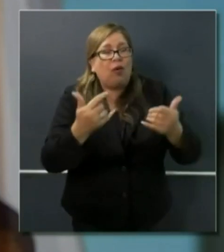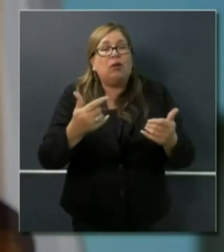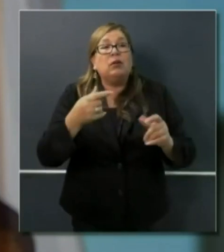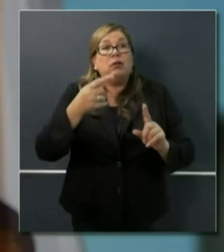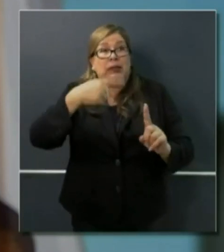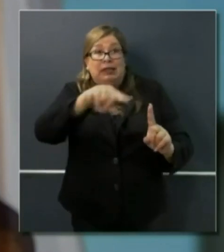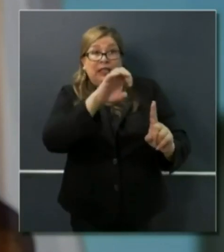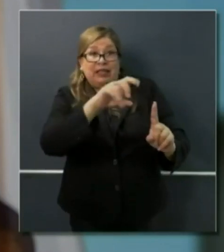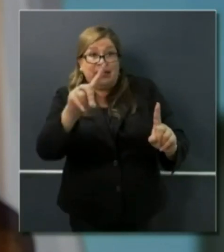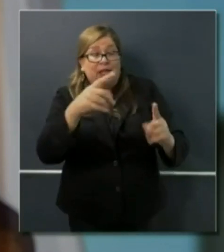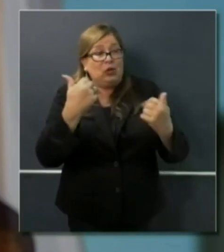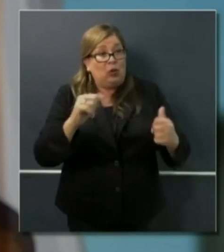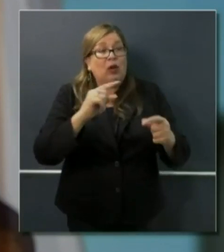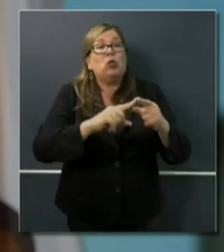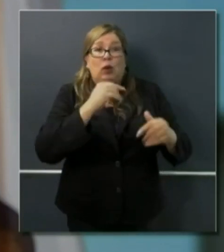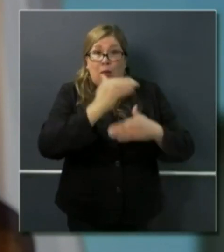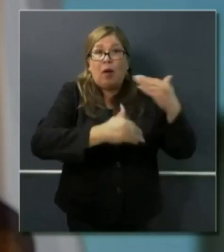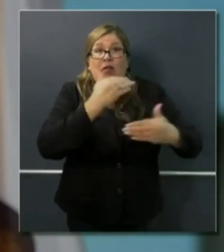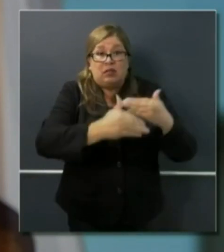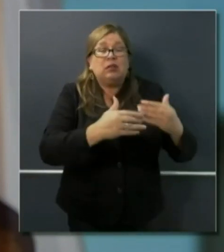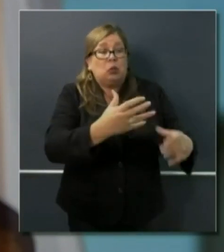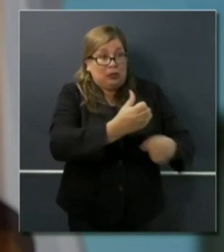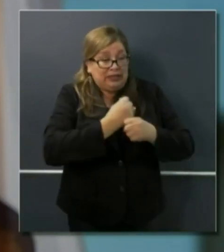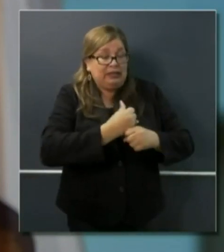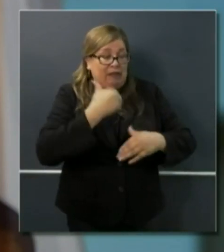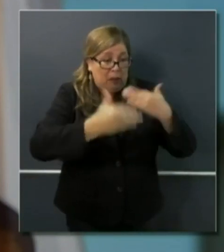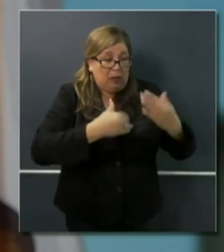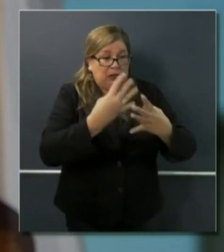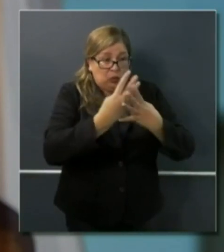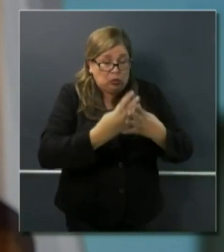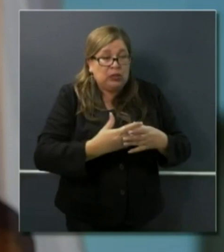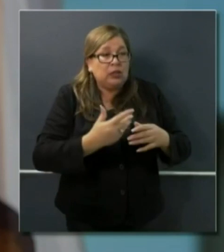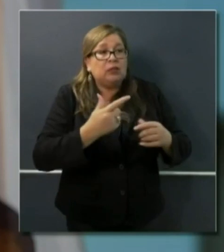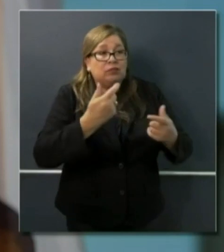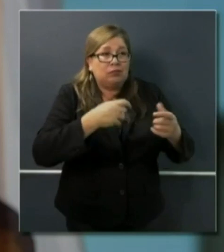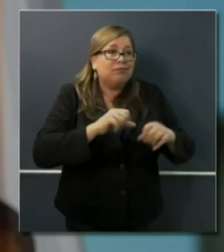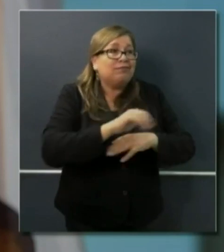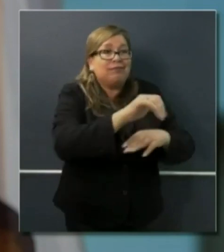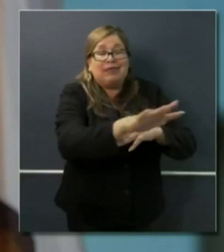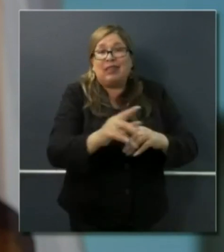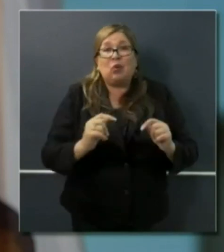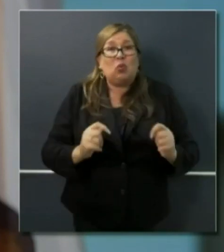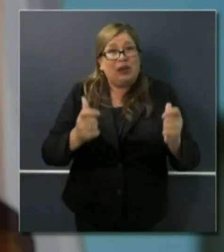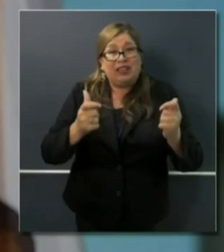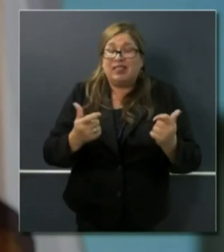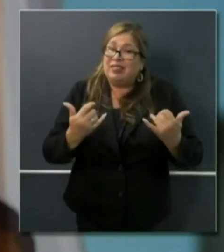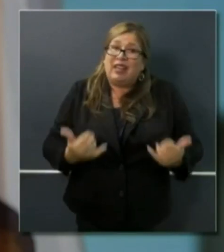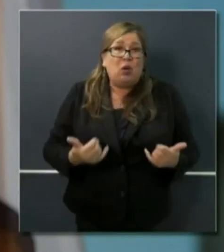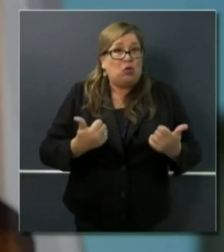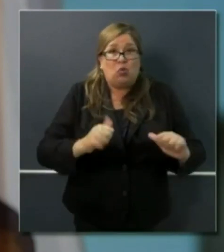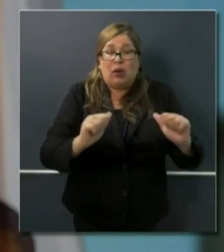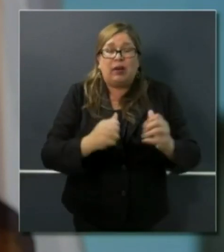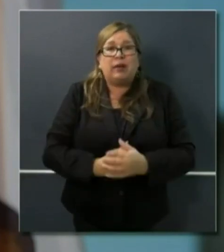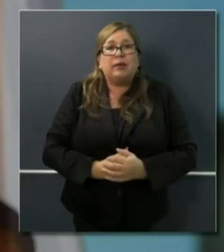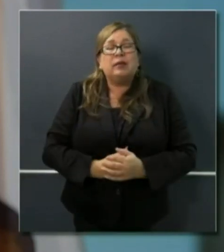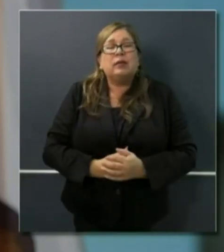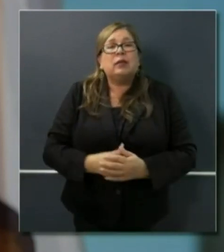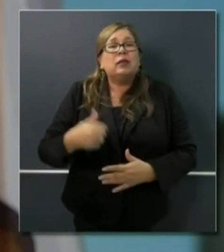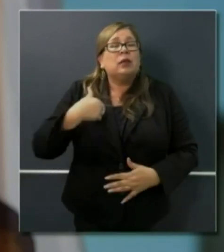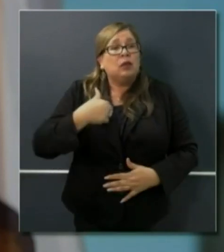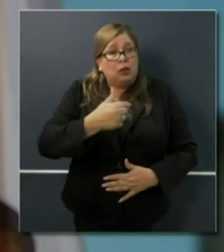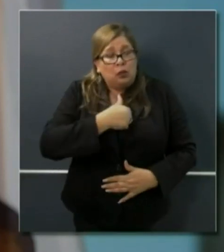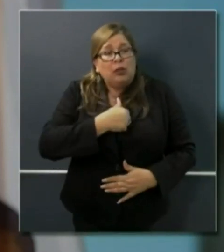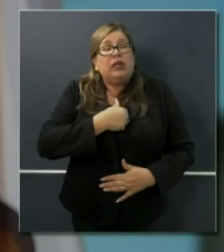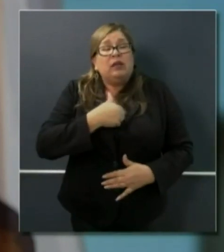applications and we're trying to turn around those applications in real time. We're doing so not only for employees,